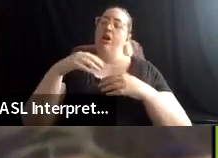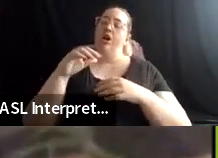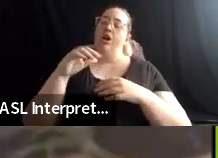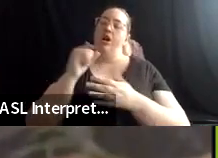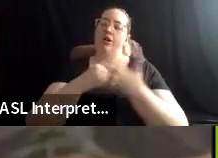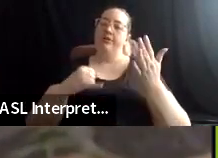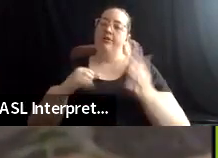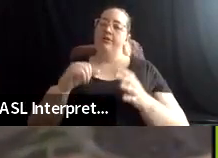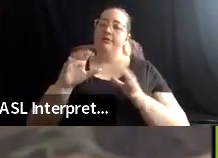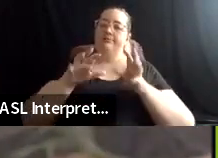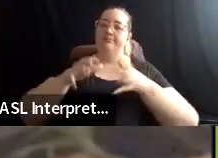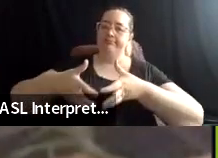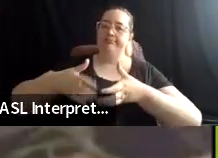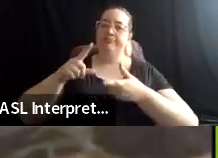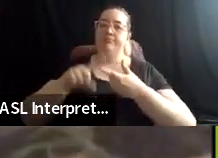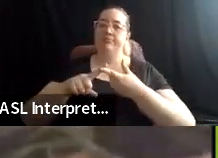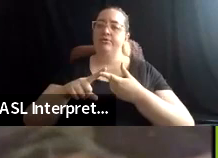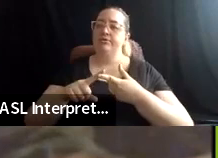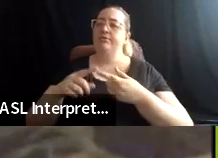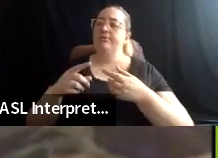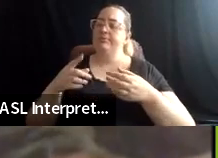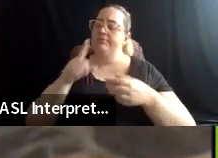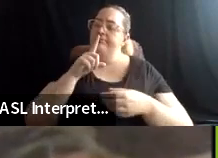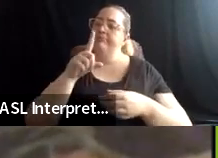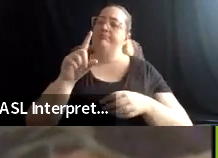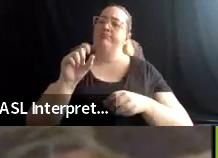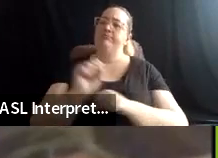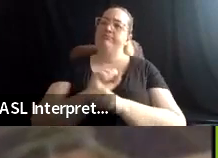allies and kin and other geographies of the world.